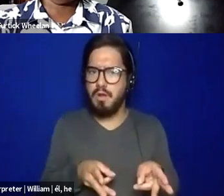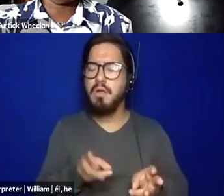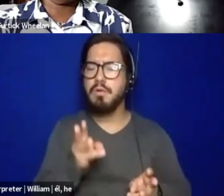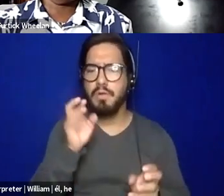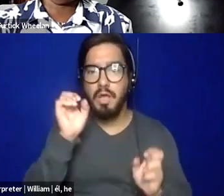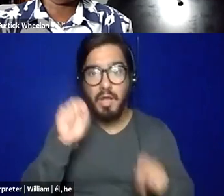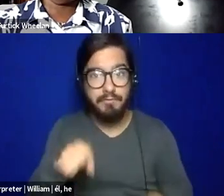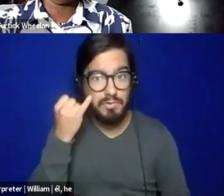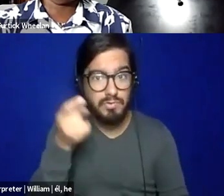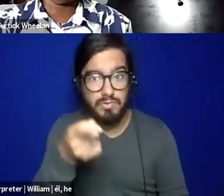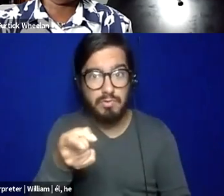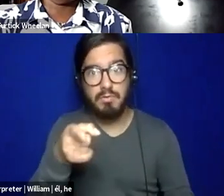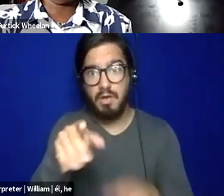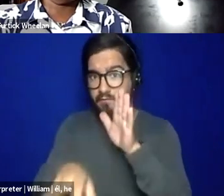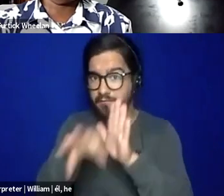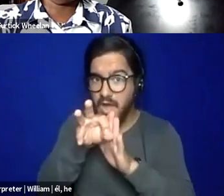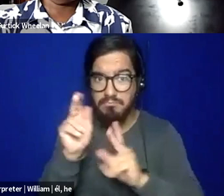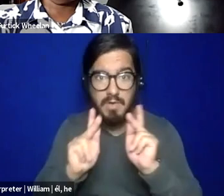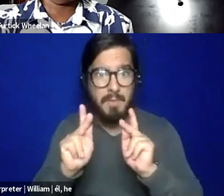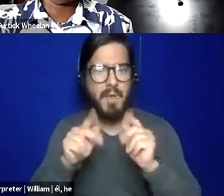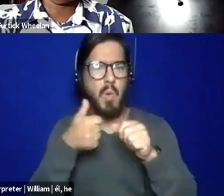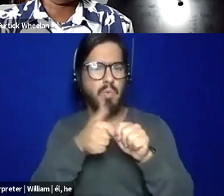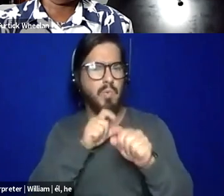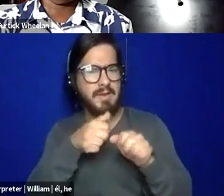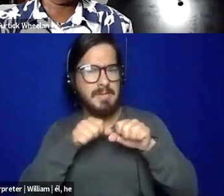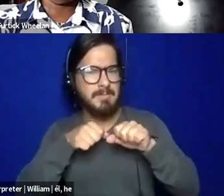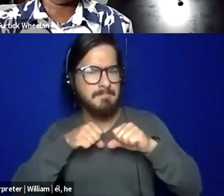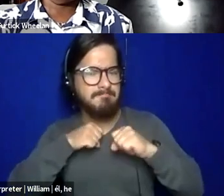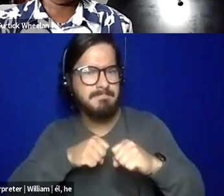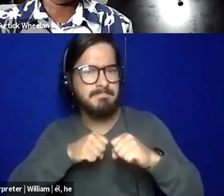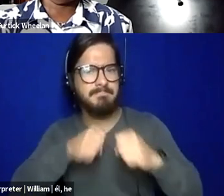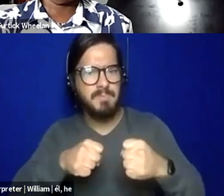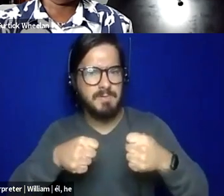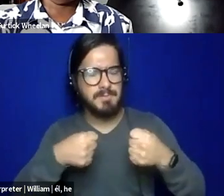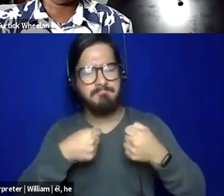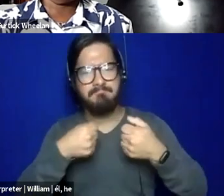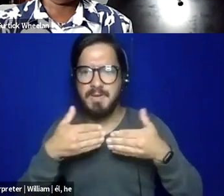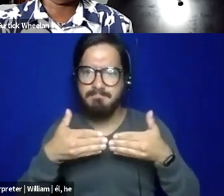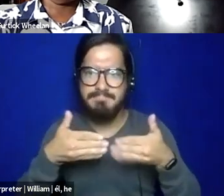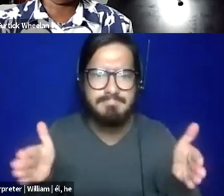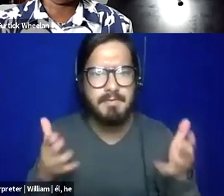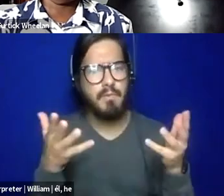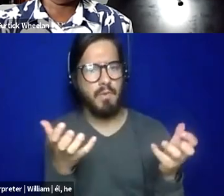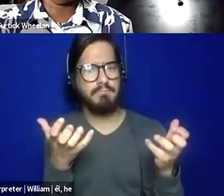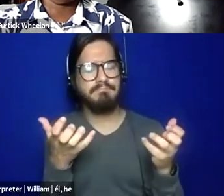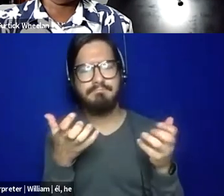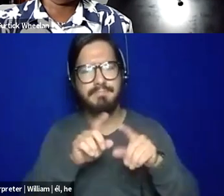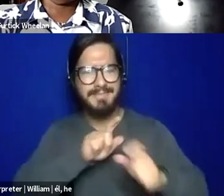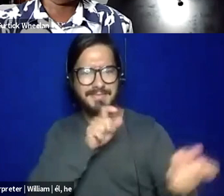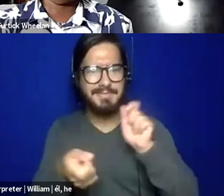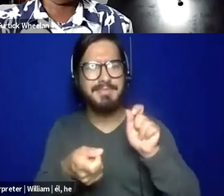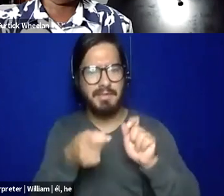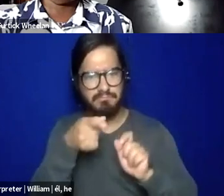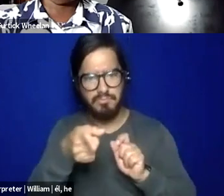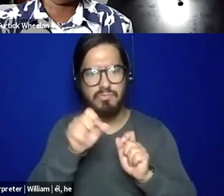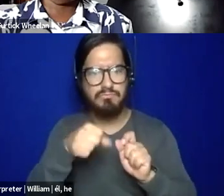like you, who are trying to push boundaries like you, that's your team. You can work together. the more of you working, you don't have to go at it alone. You can, you